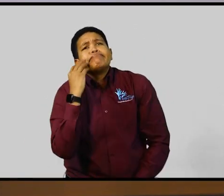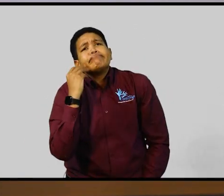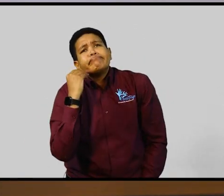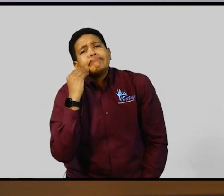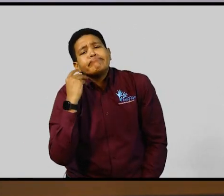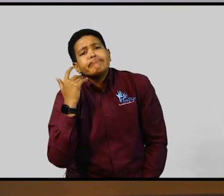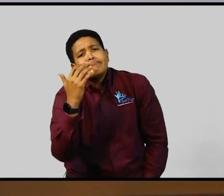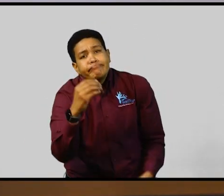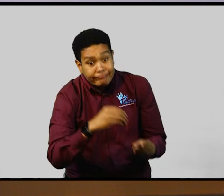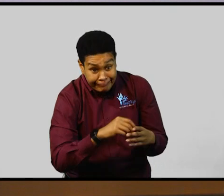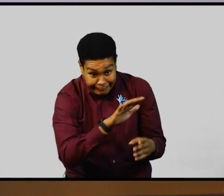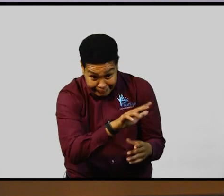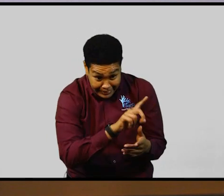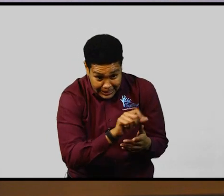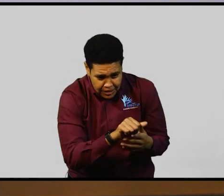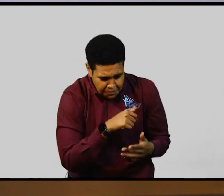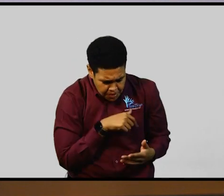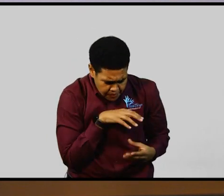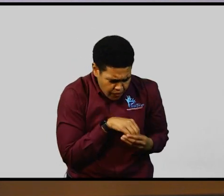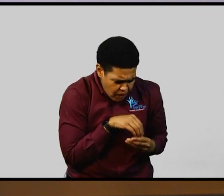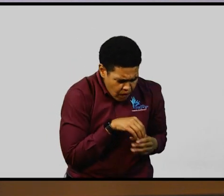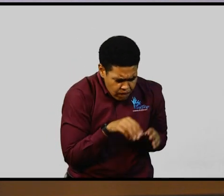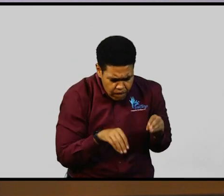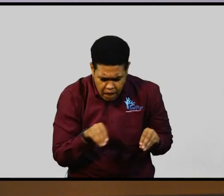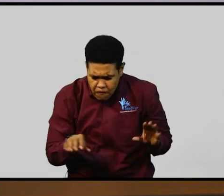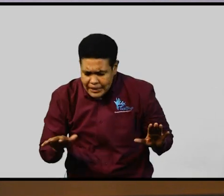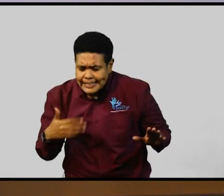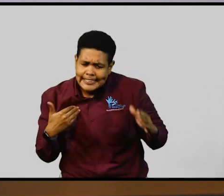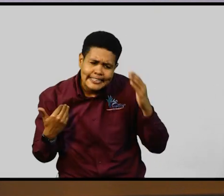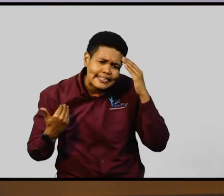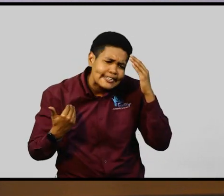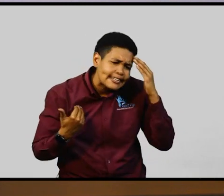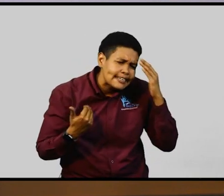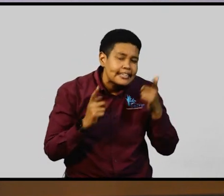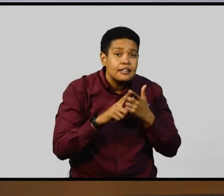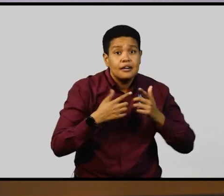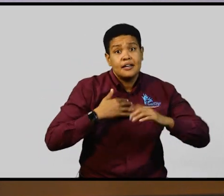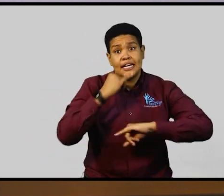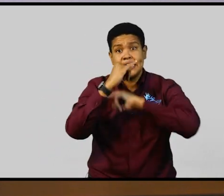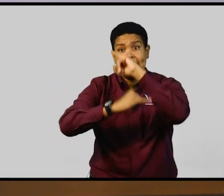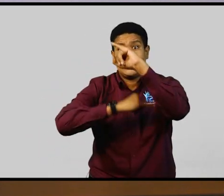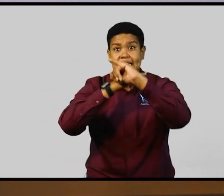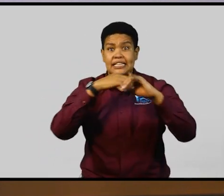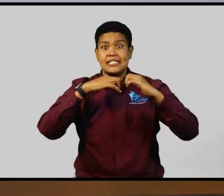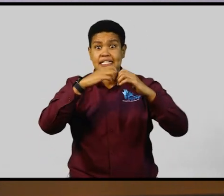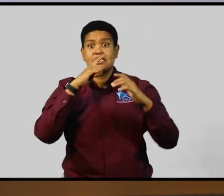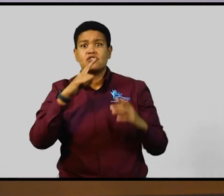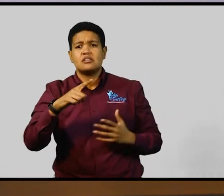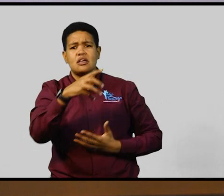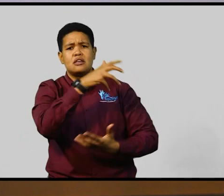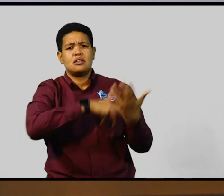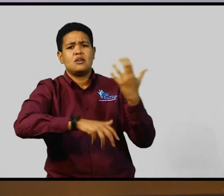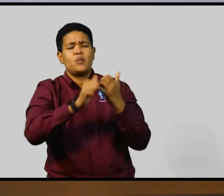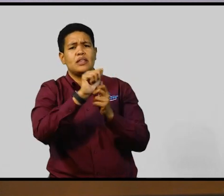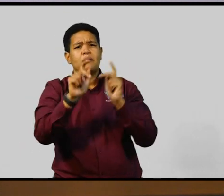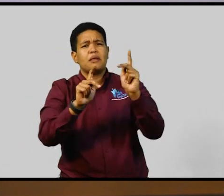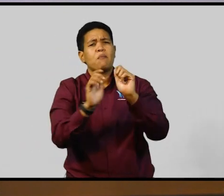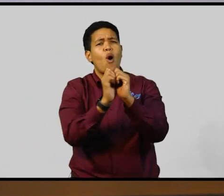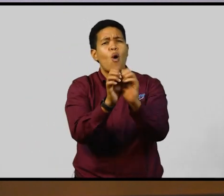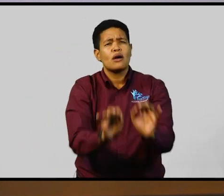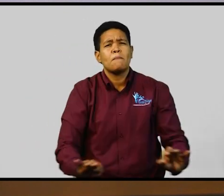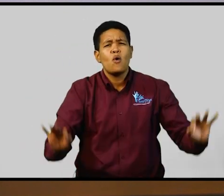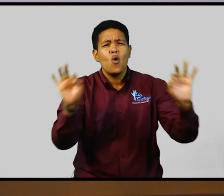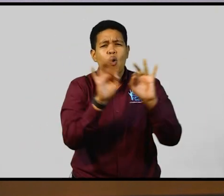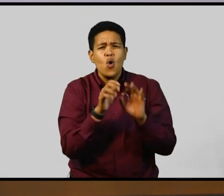the field of disability studies and my international association, is how